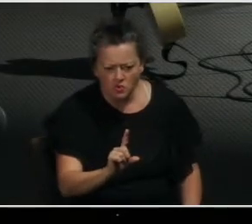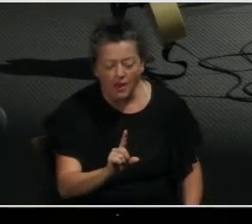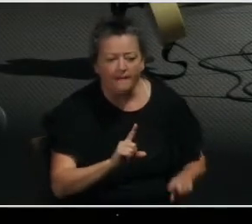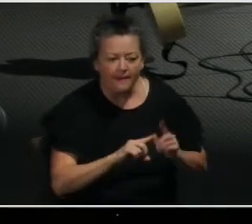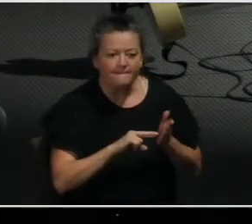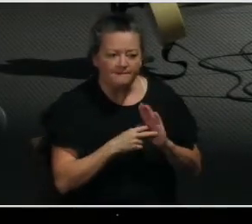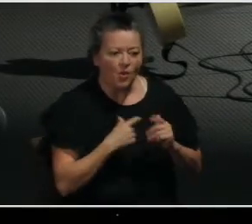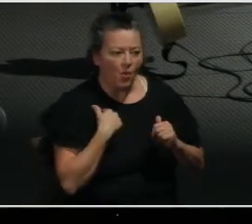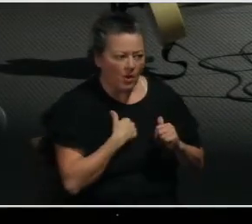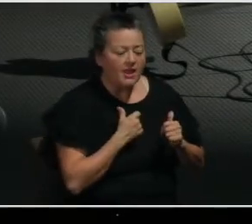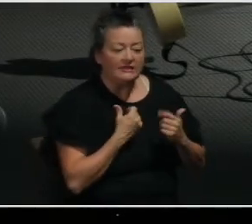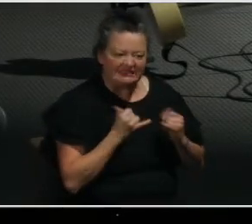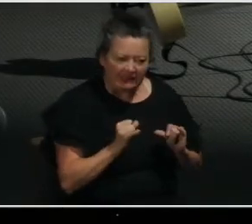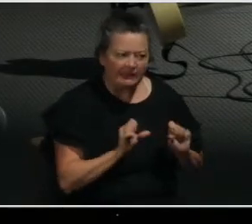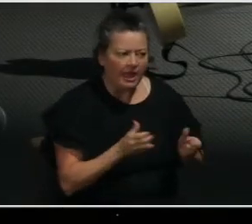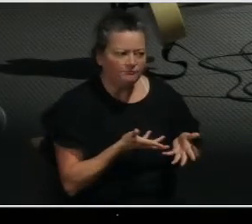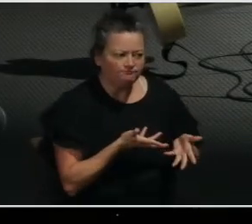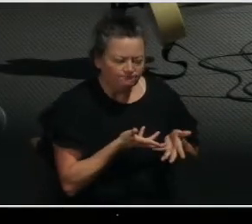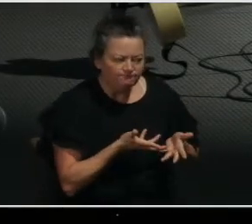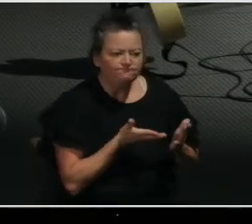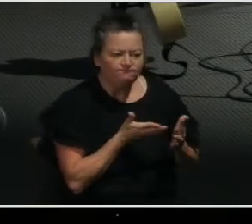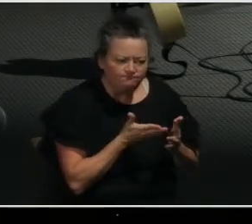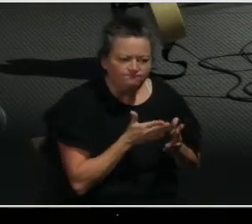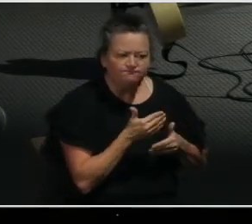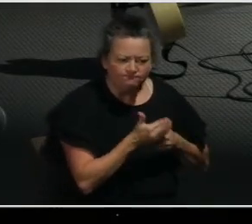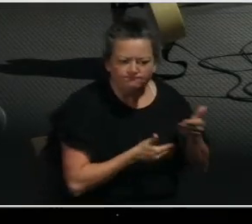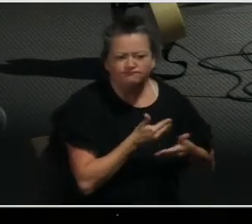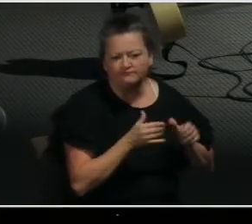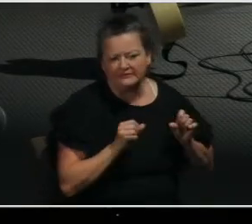need to ask. We need to ask.